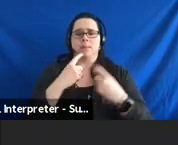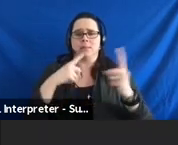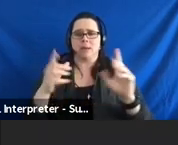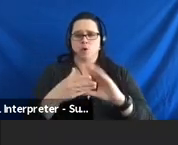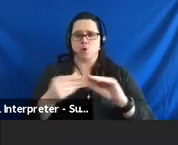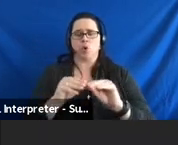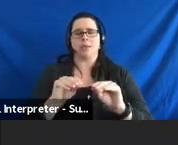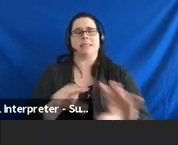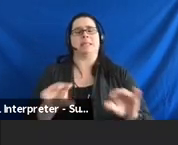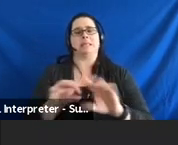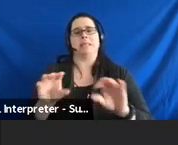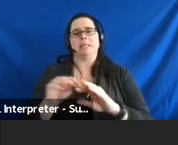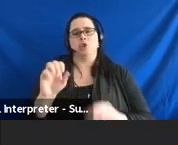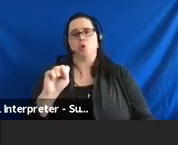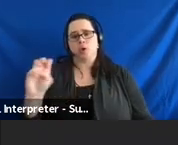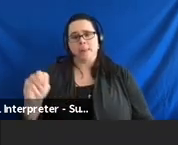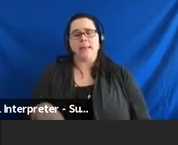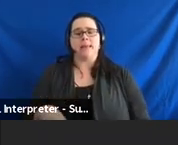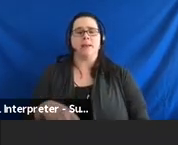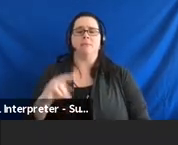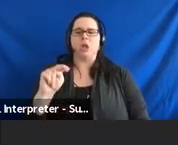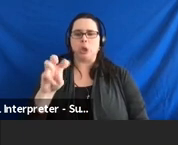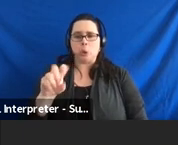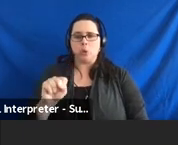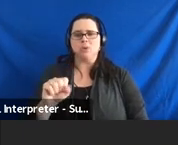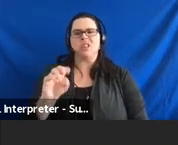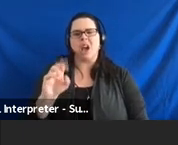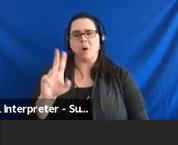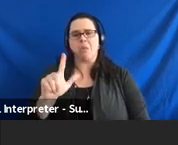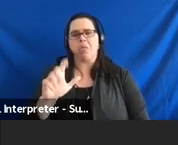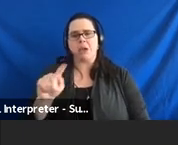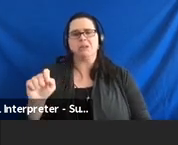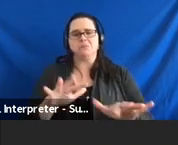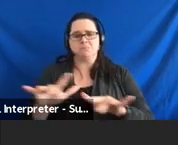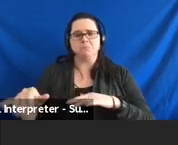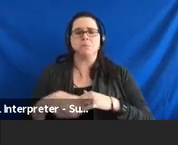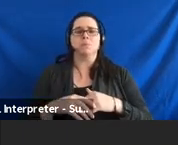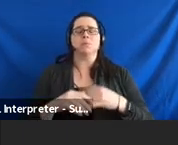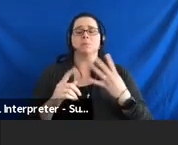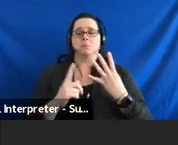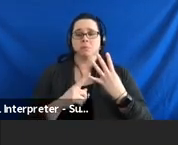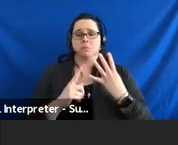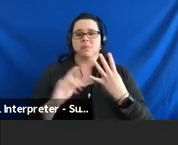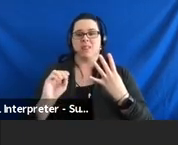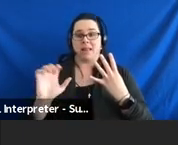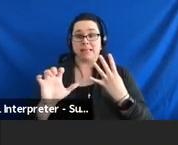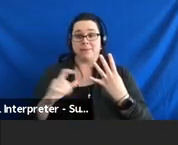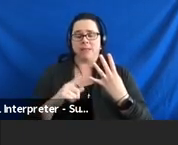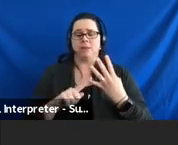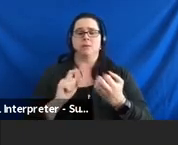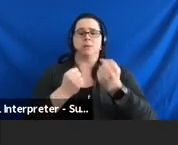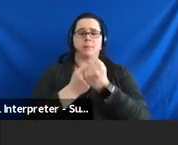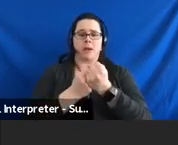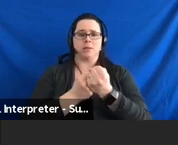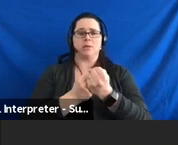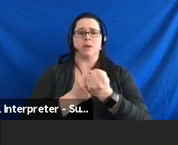to get those out there on social media and news outlets and all of that. The fourth activity under this is to sponsor and